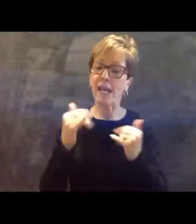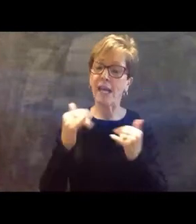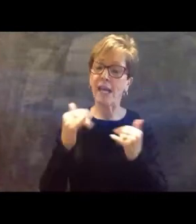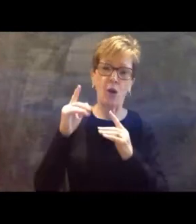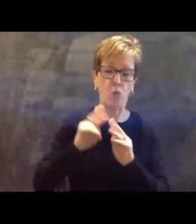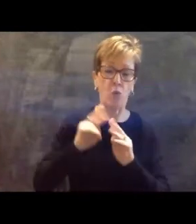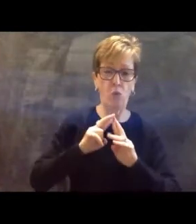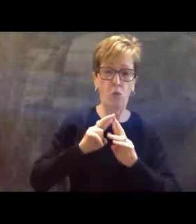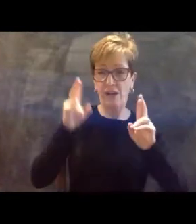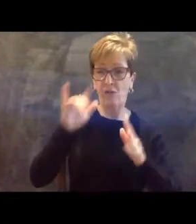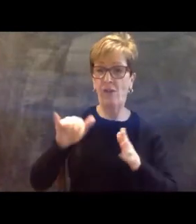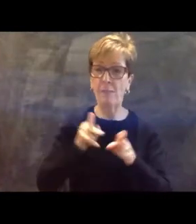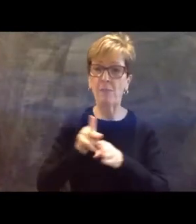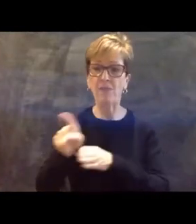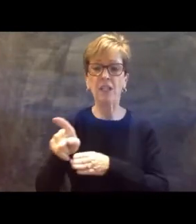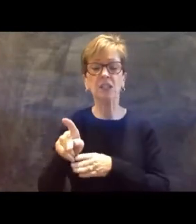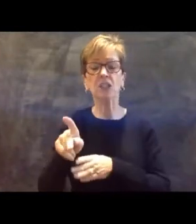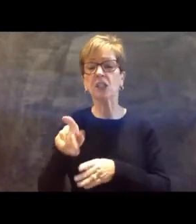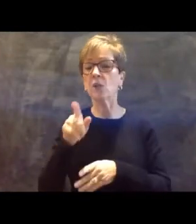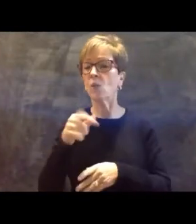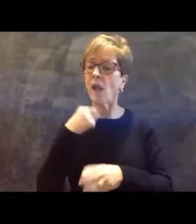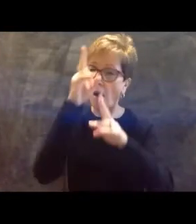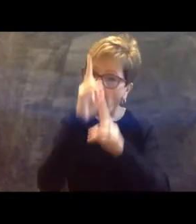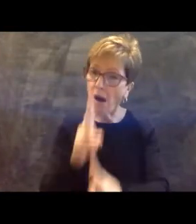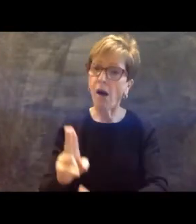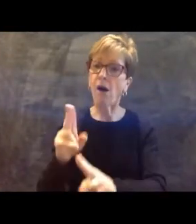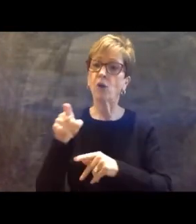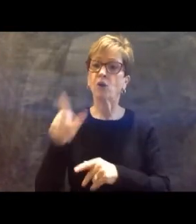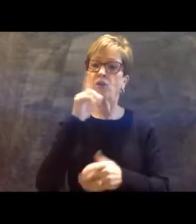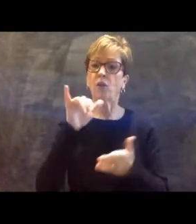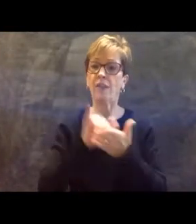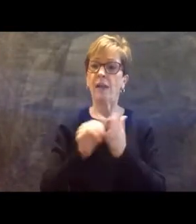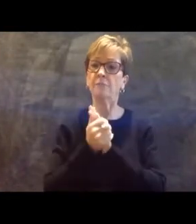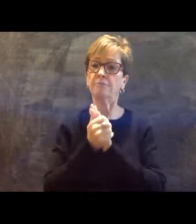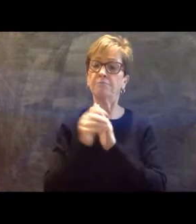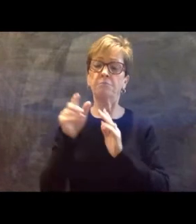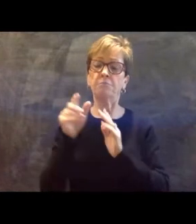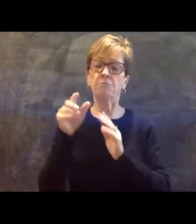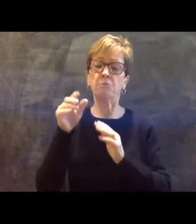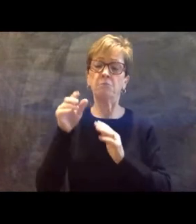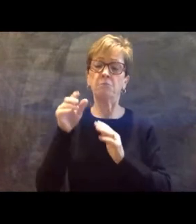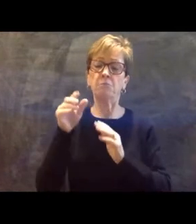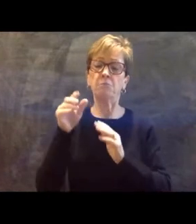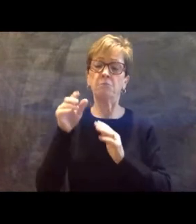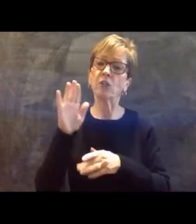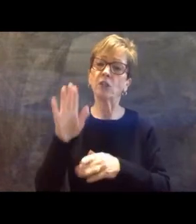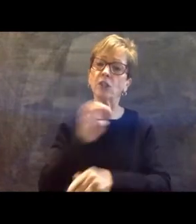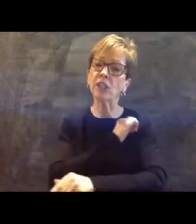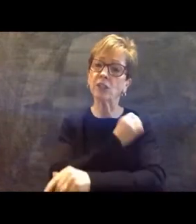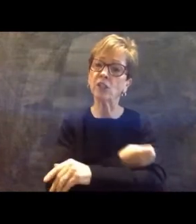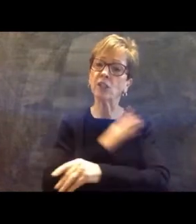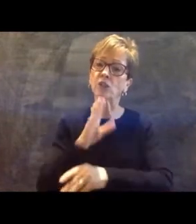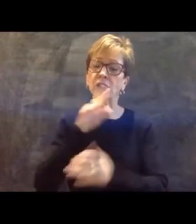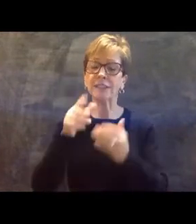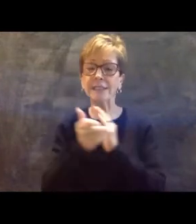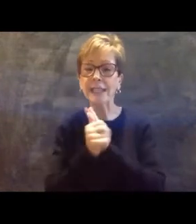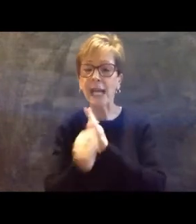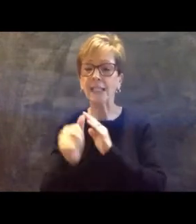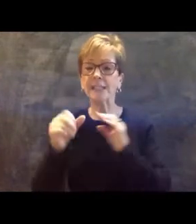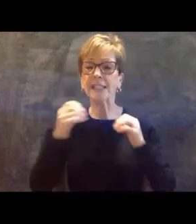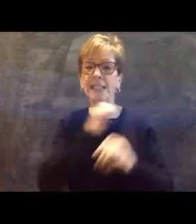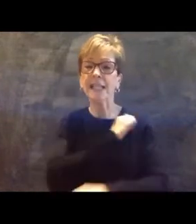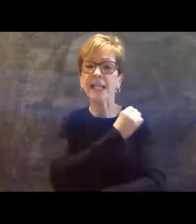We honor you for that. We're grateful that you're using your talents and energy for better educational experiences for students in the